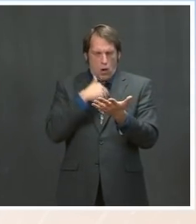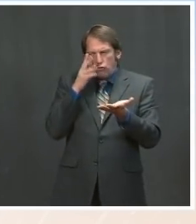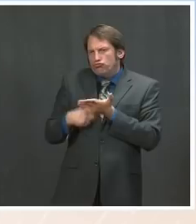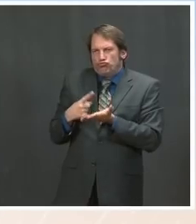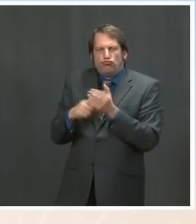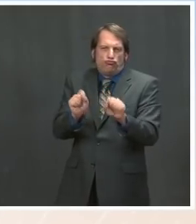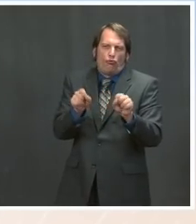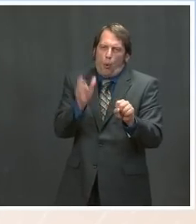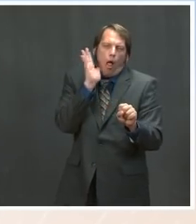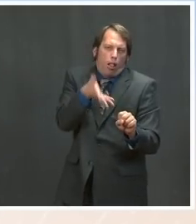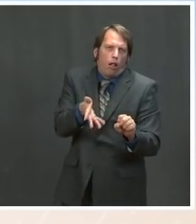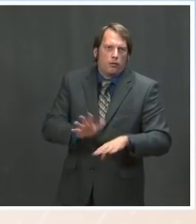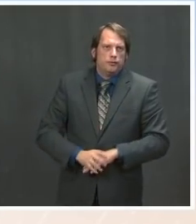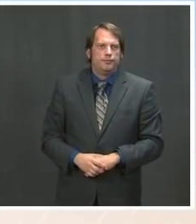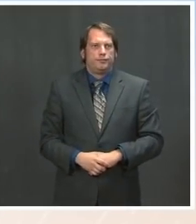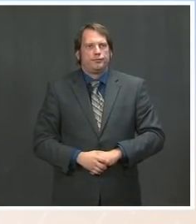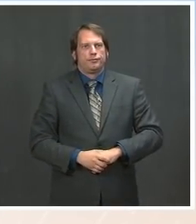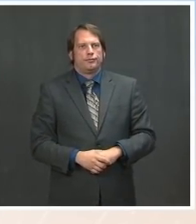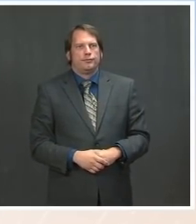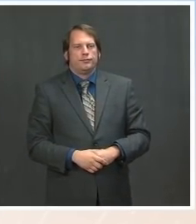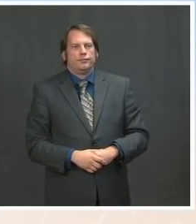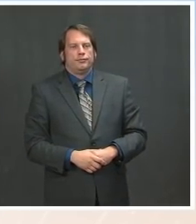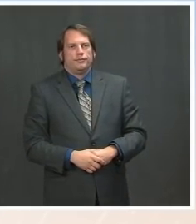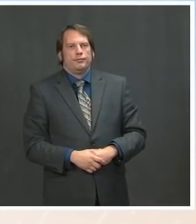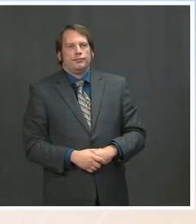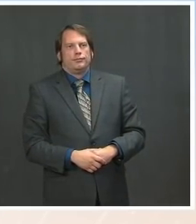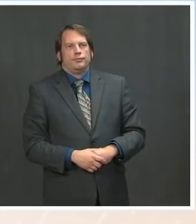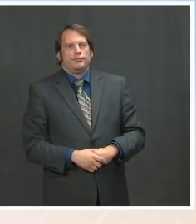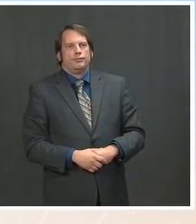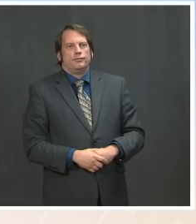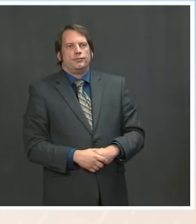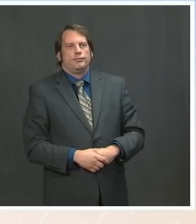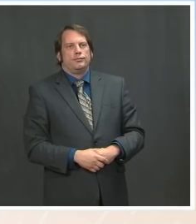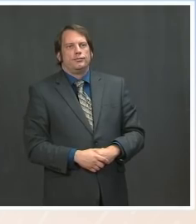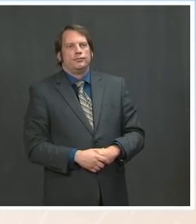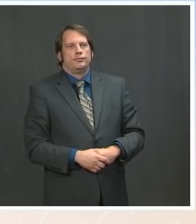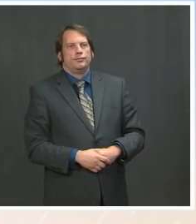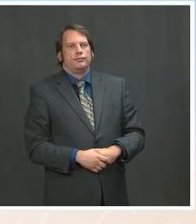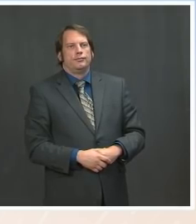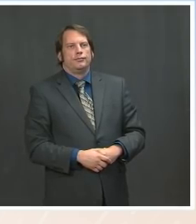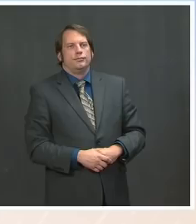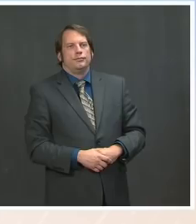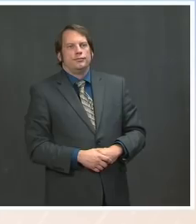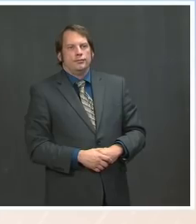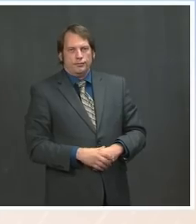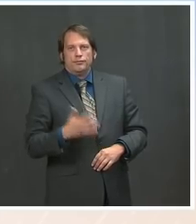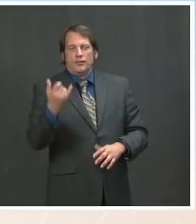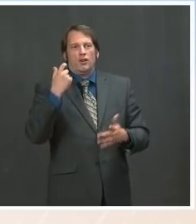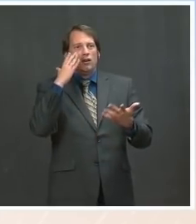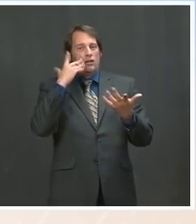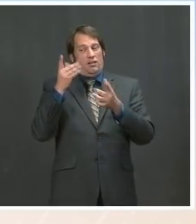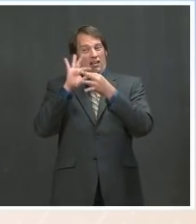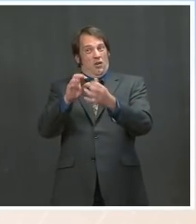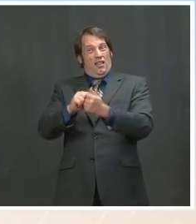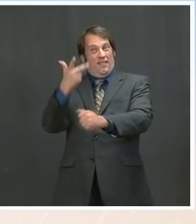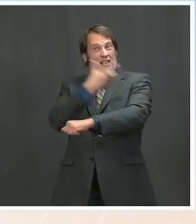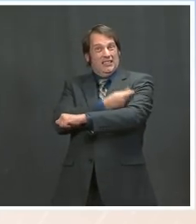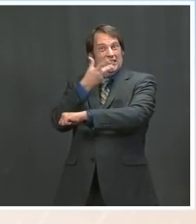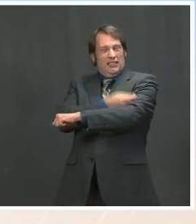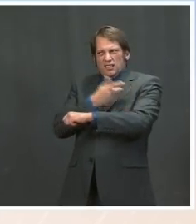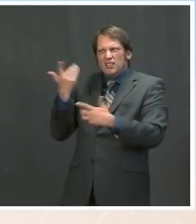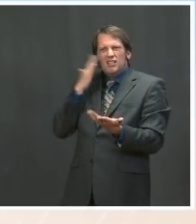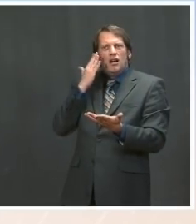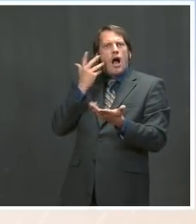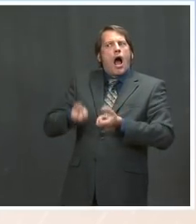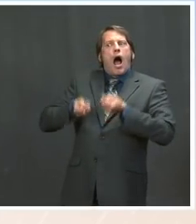facing a critical shortage of raw materials necessary to make vaccines, and officials there are urging the U.S. to lift the U.S. embargo of exporting those